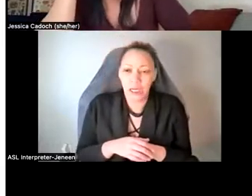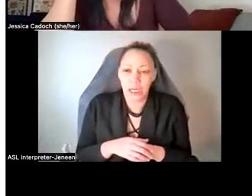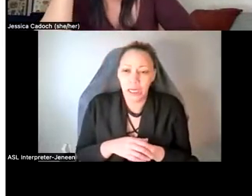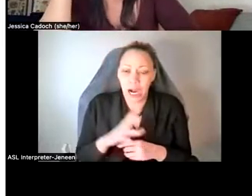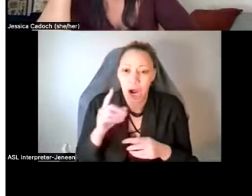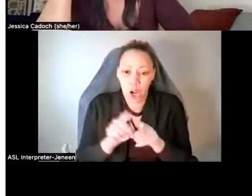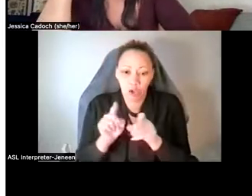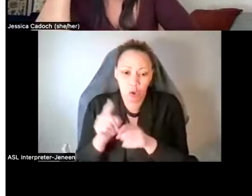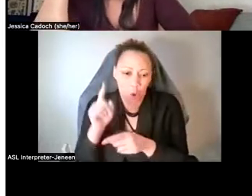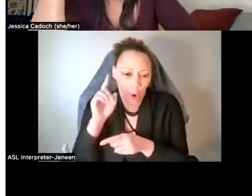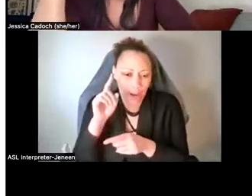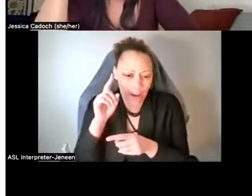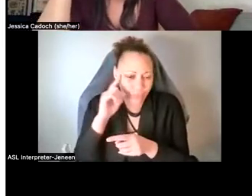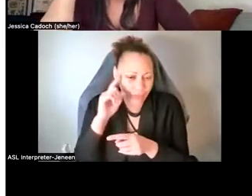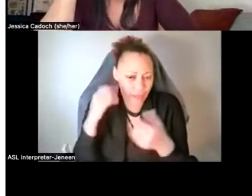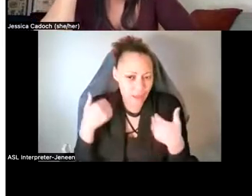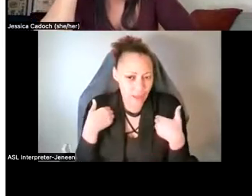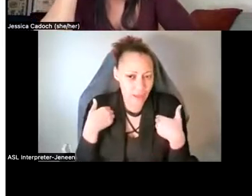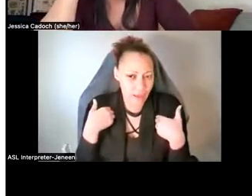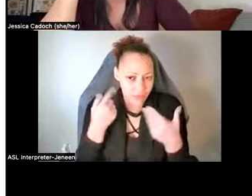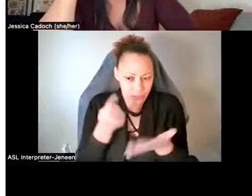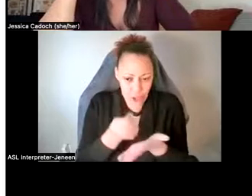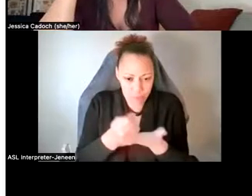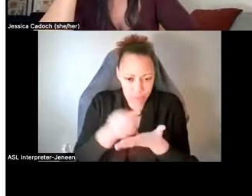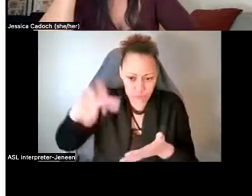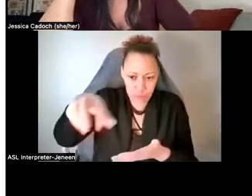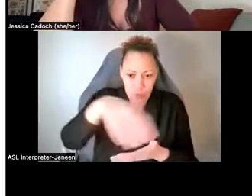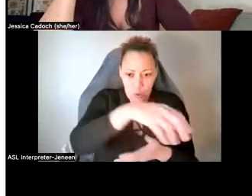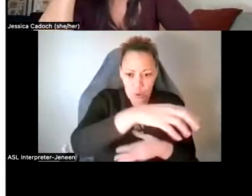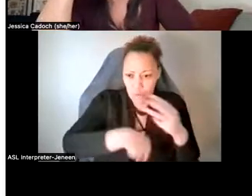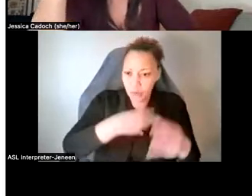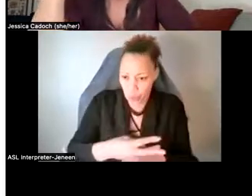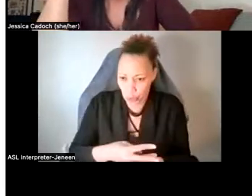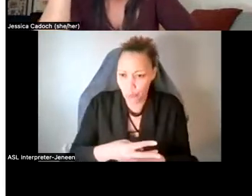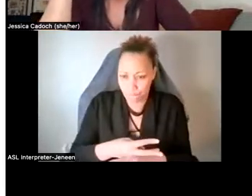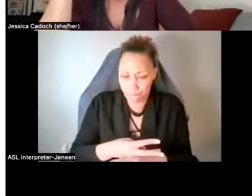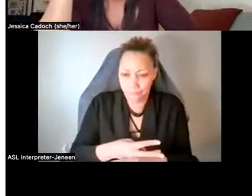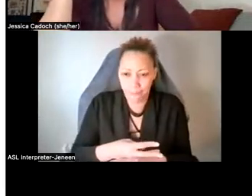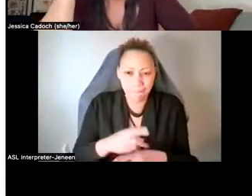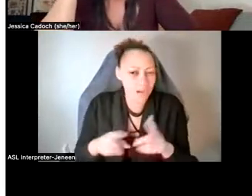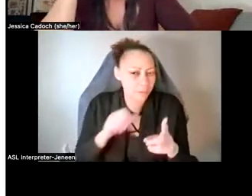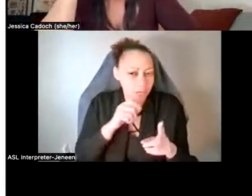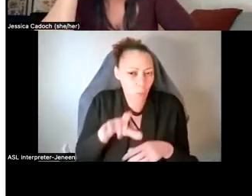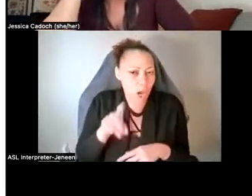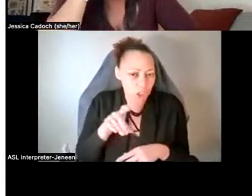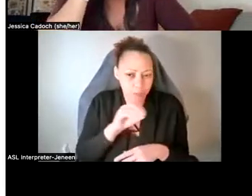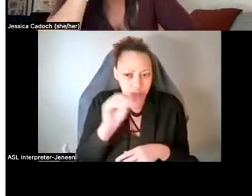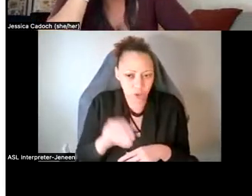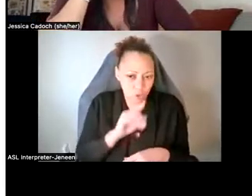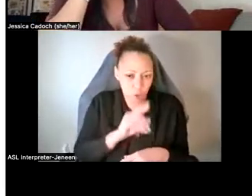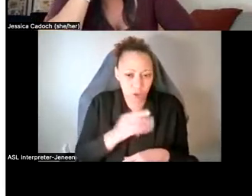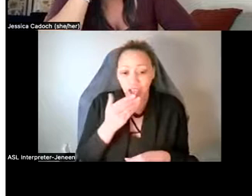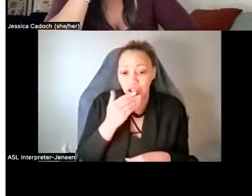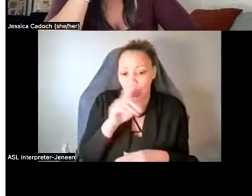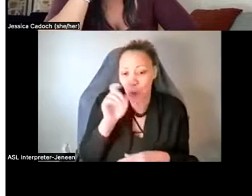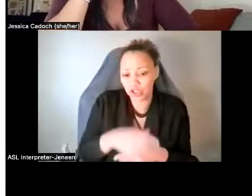they have, um, therapists all over the world, um, but I'm not 100% sure about that. Thank you for that question.